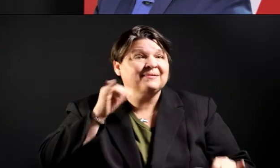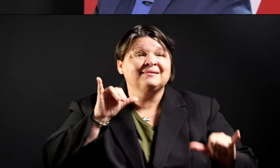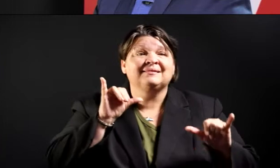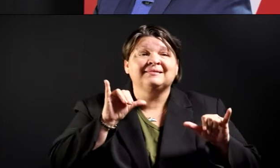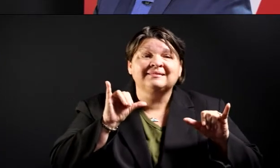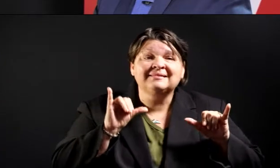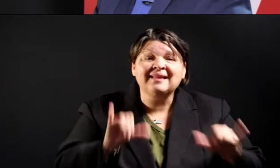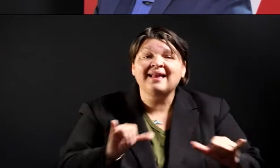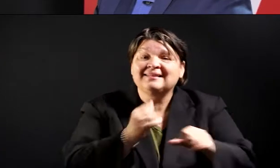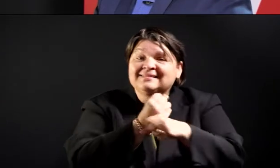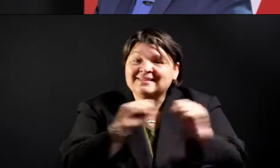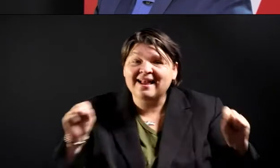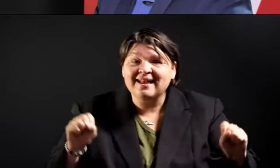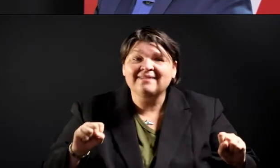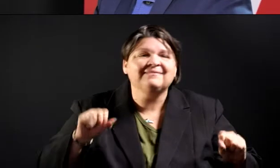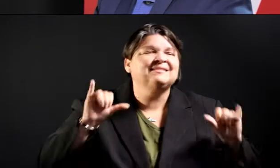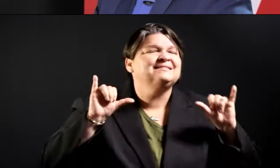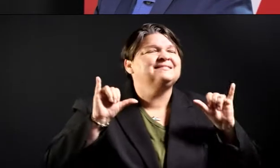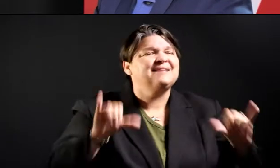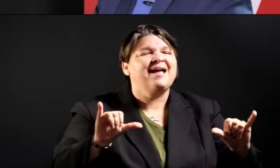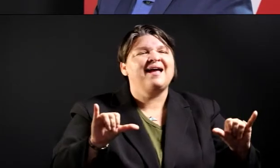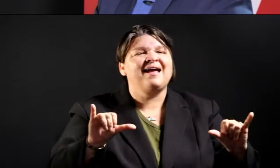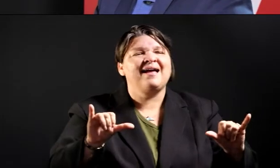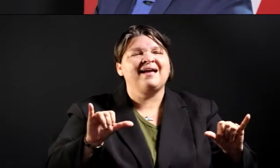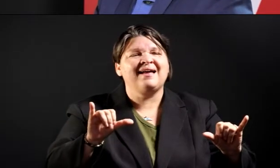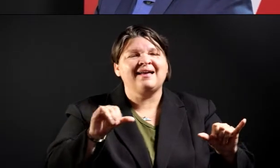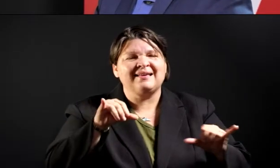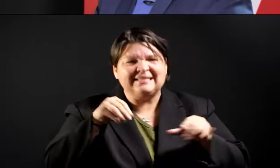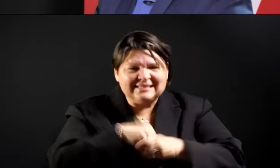stay safe, and y'all stay in.